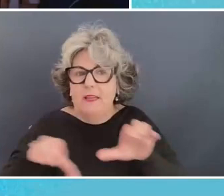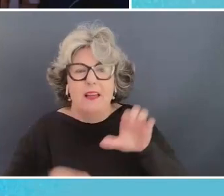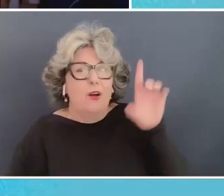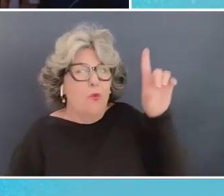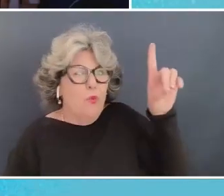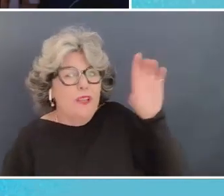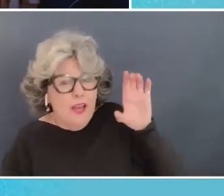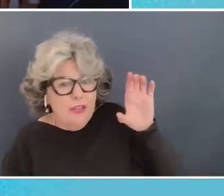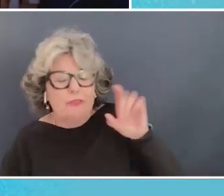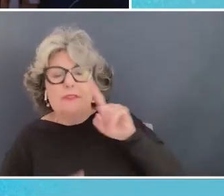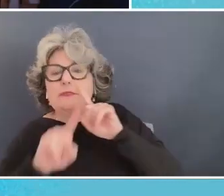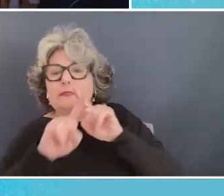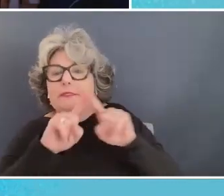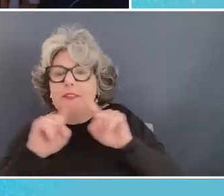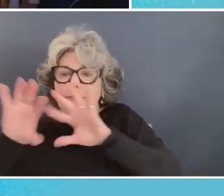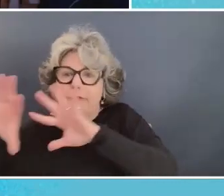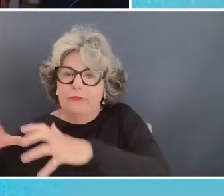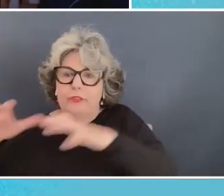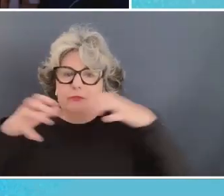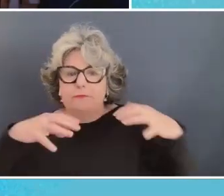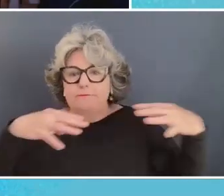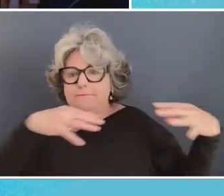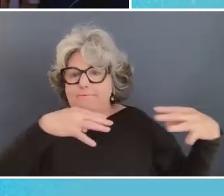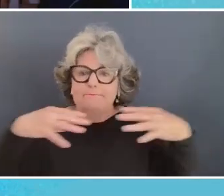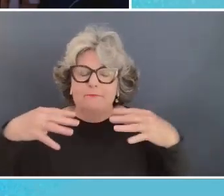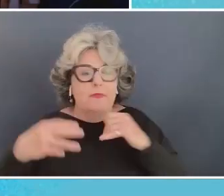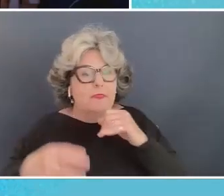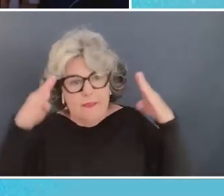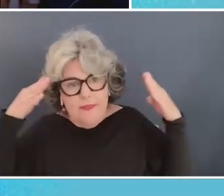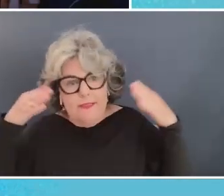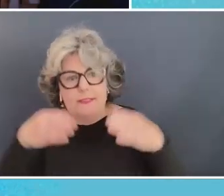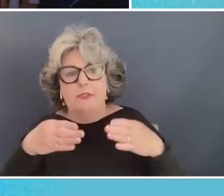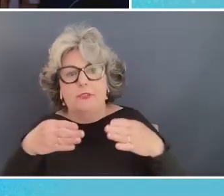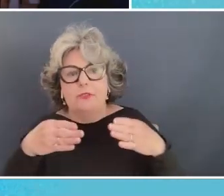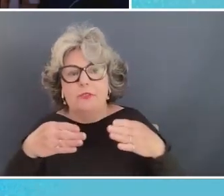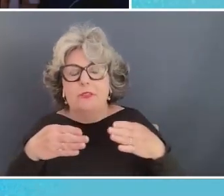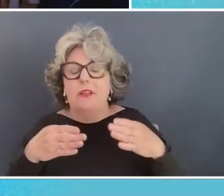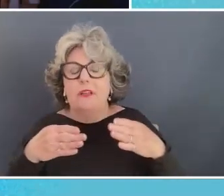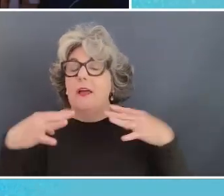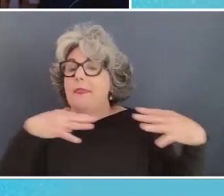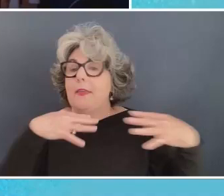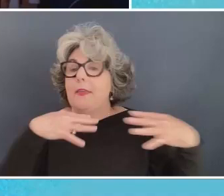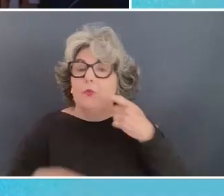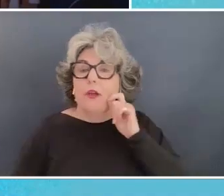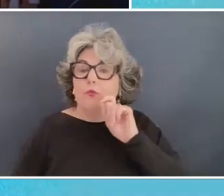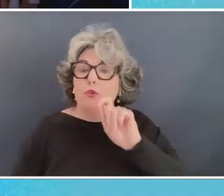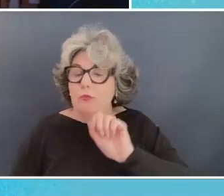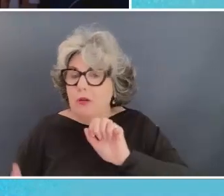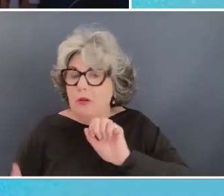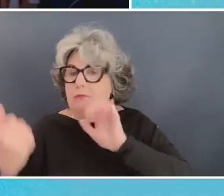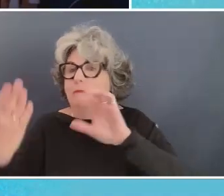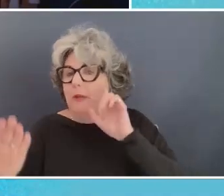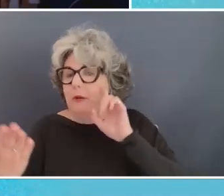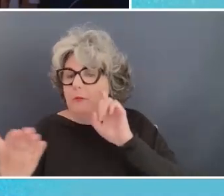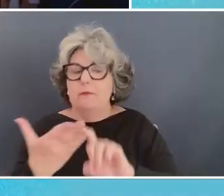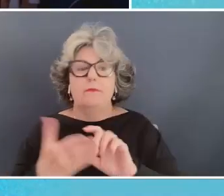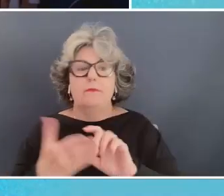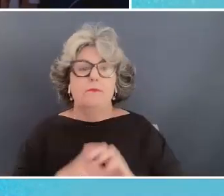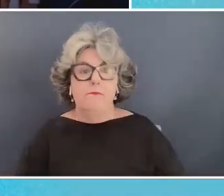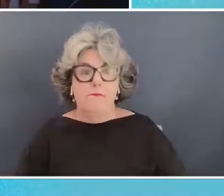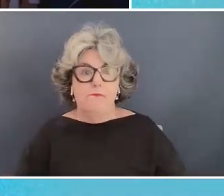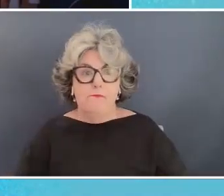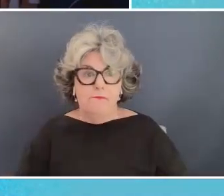conflicts none of them getting nearly the attention uh that the war in ukraine uh is getting but a